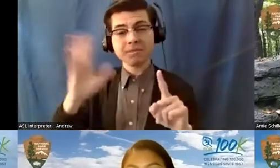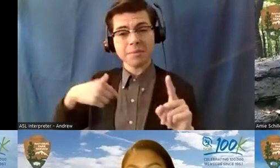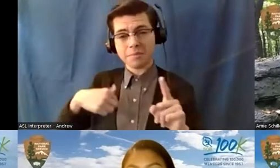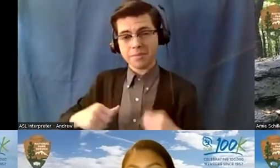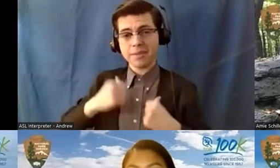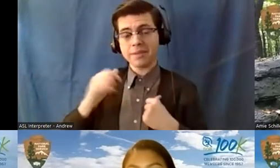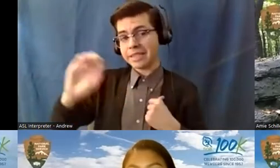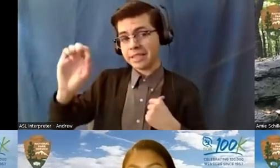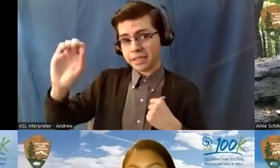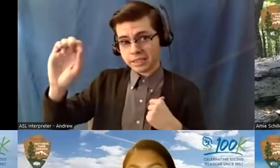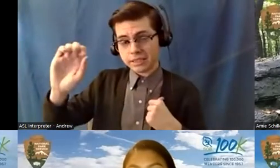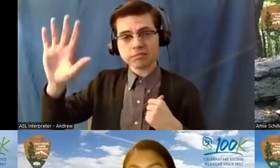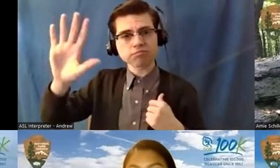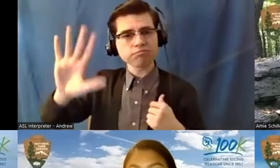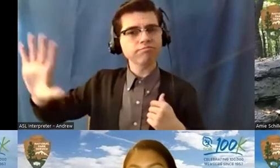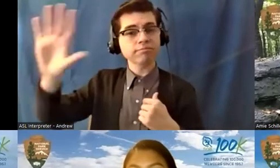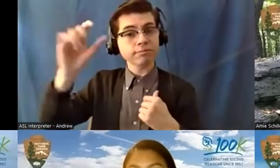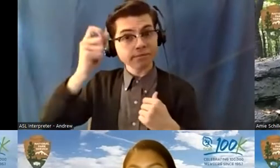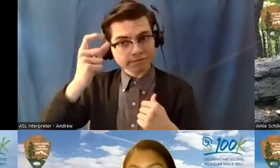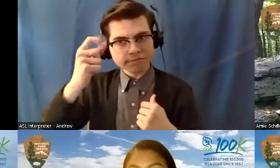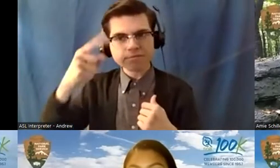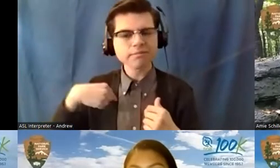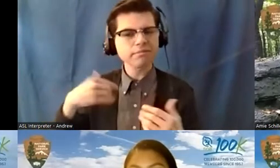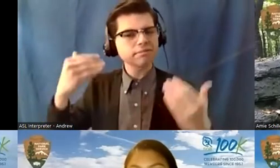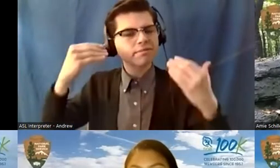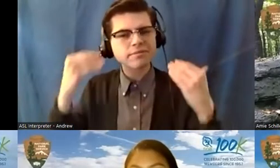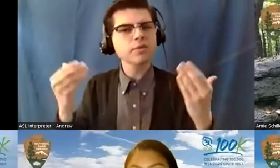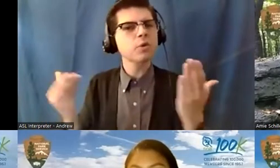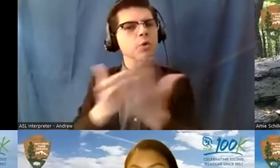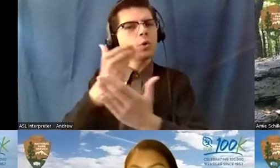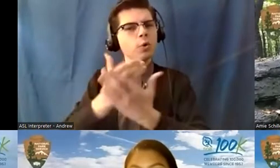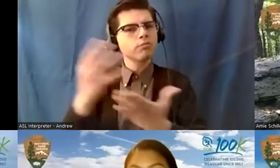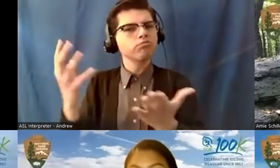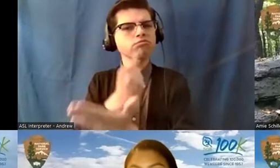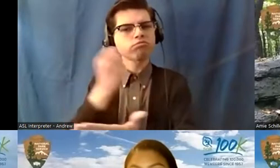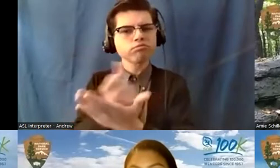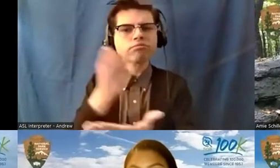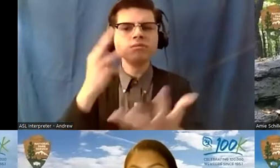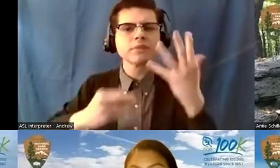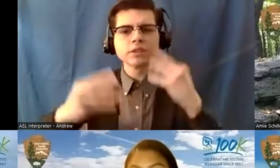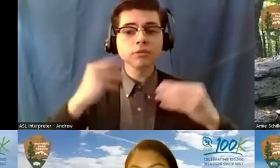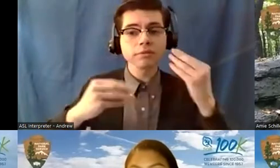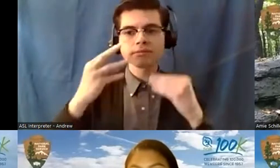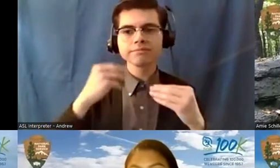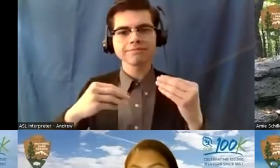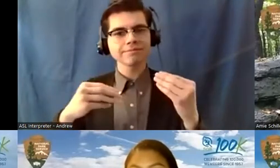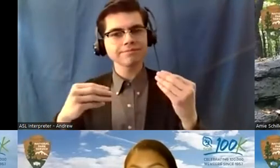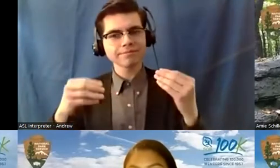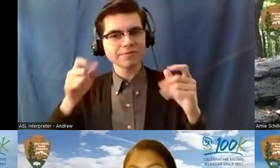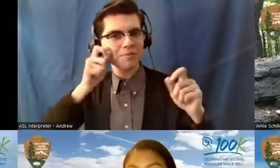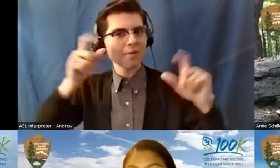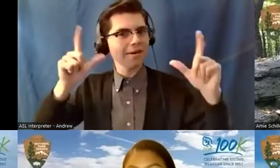push beyond what I thought I could do, and hopefully surprise myself in the process. So I'll always be